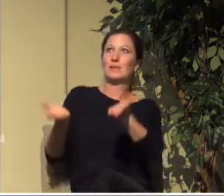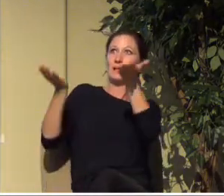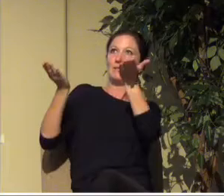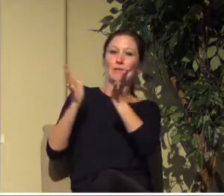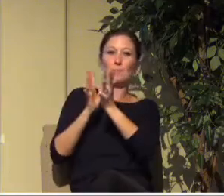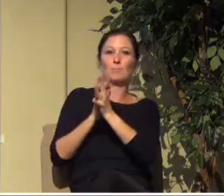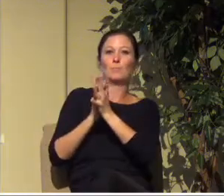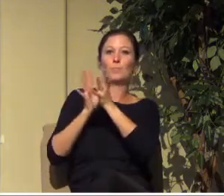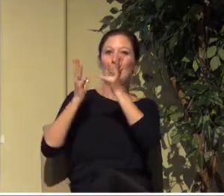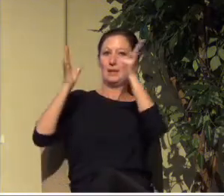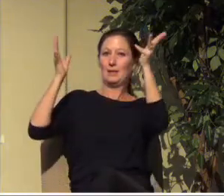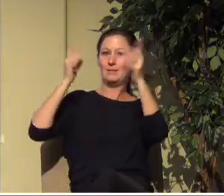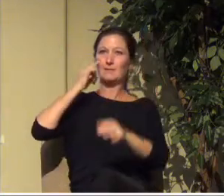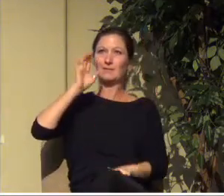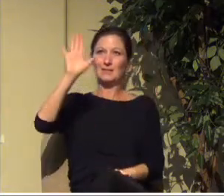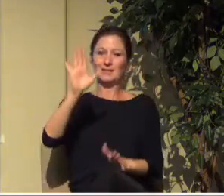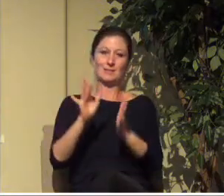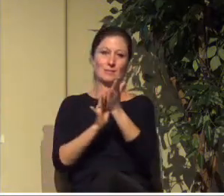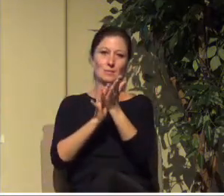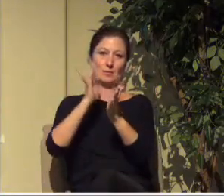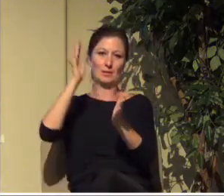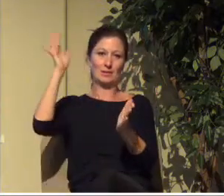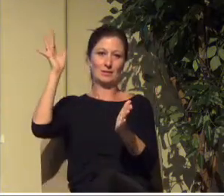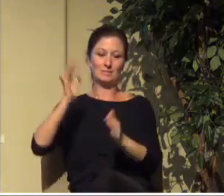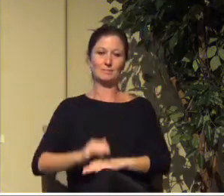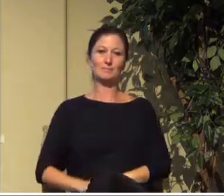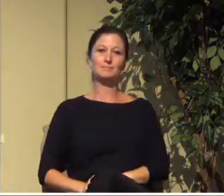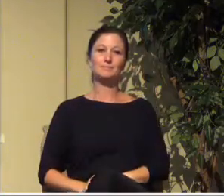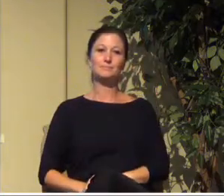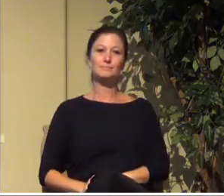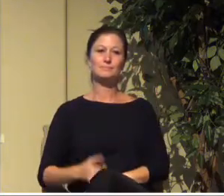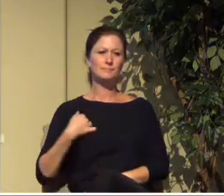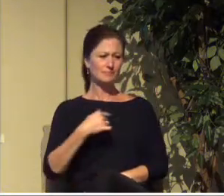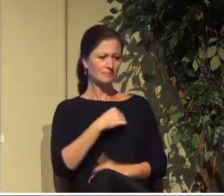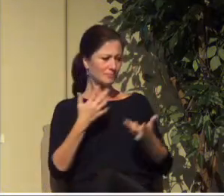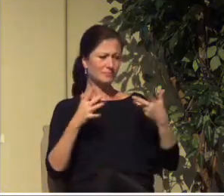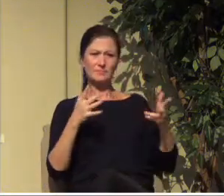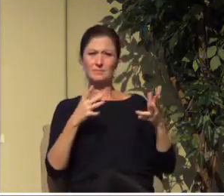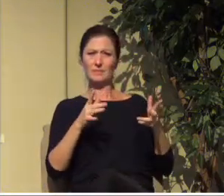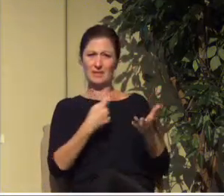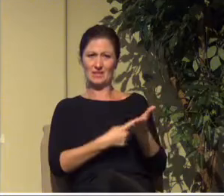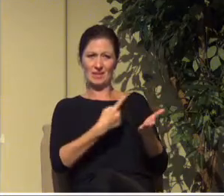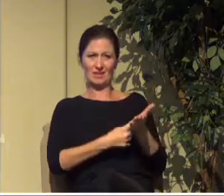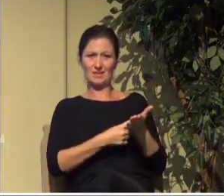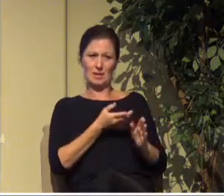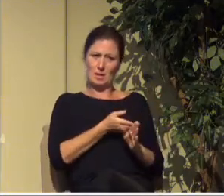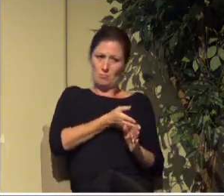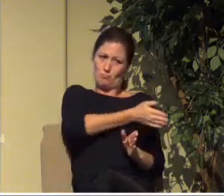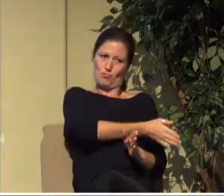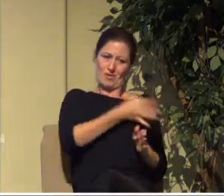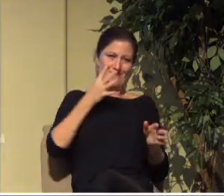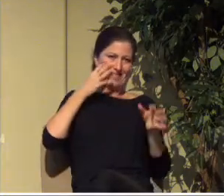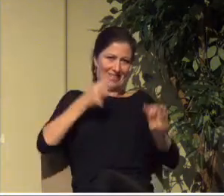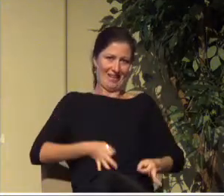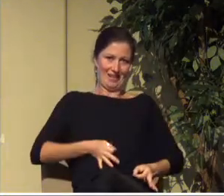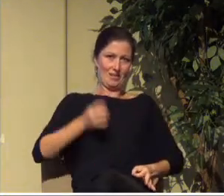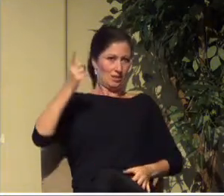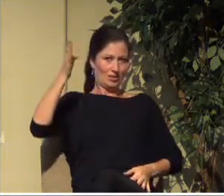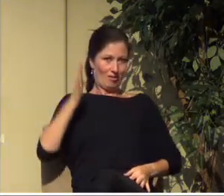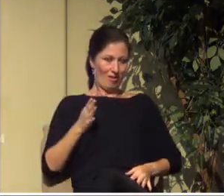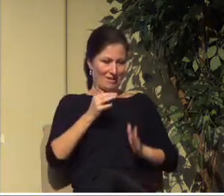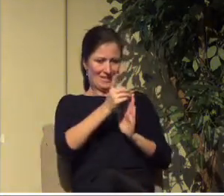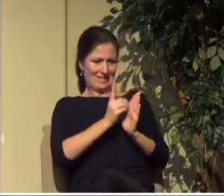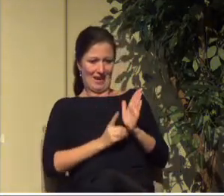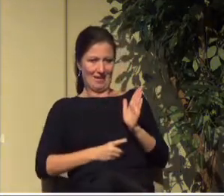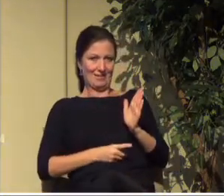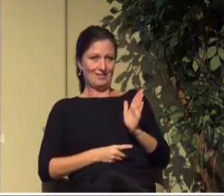about how we were chosen and predestined. Right? This is something God designed from the start. Verse 13 And